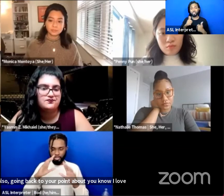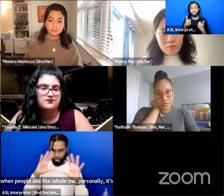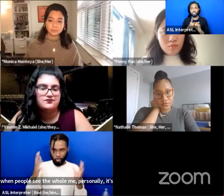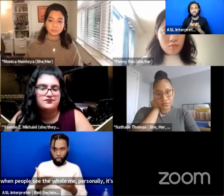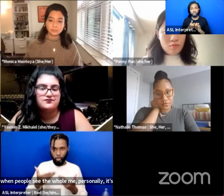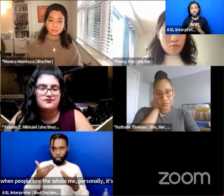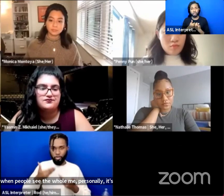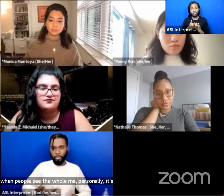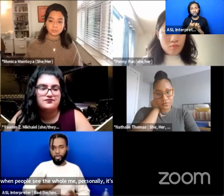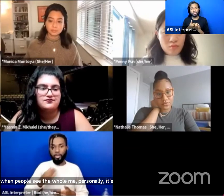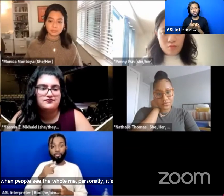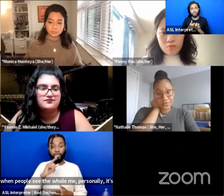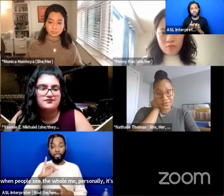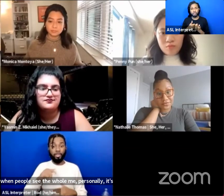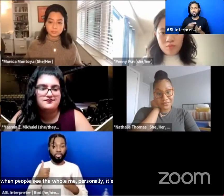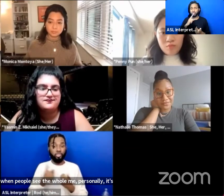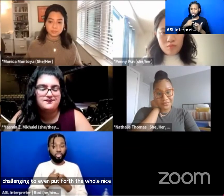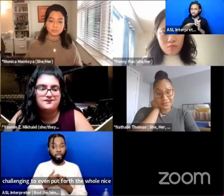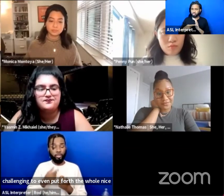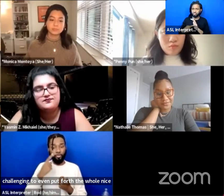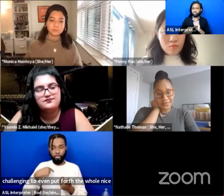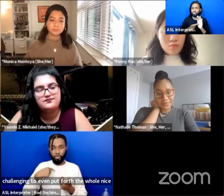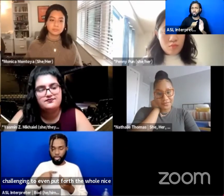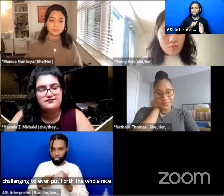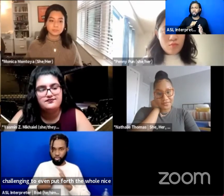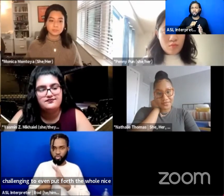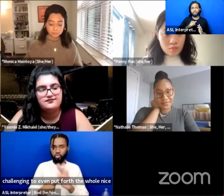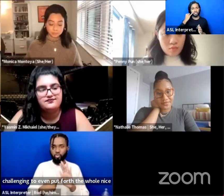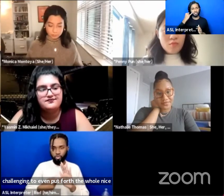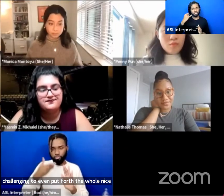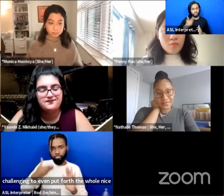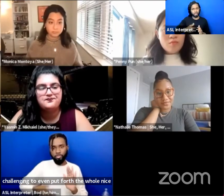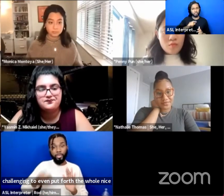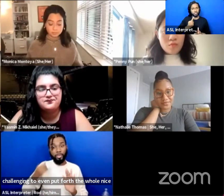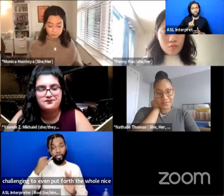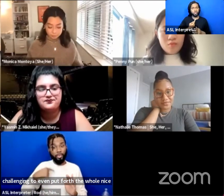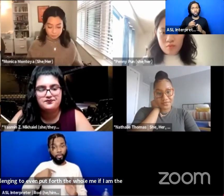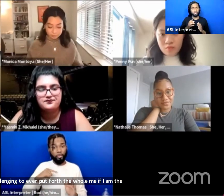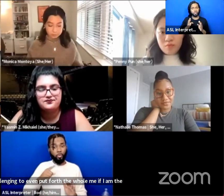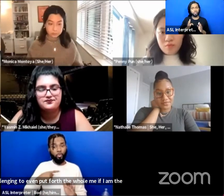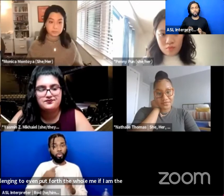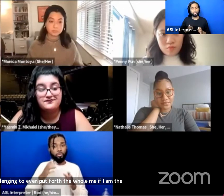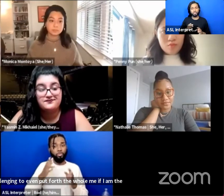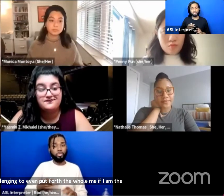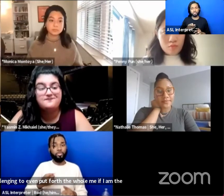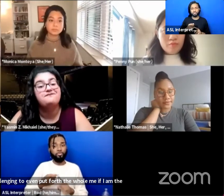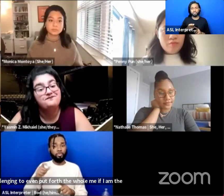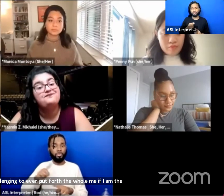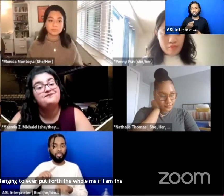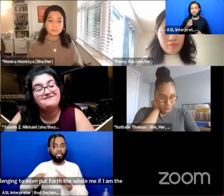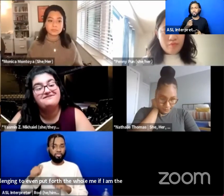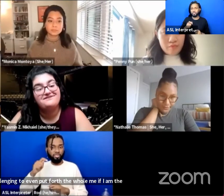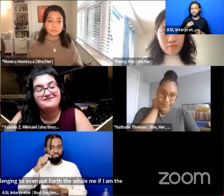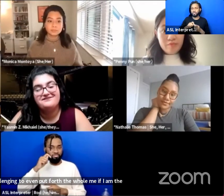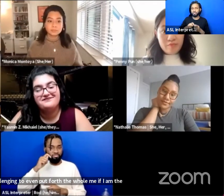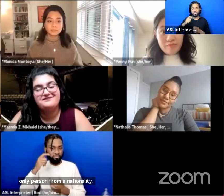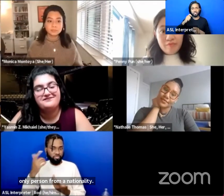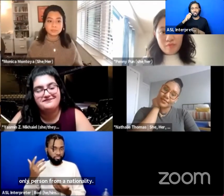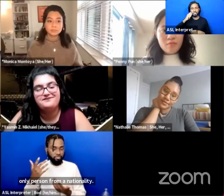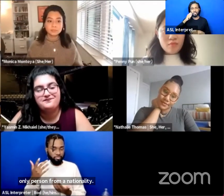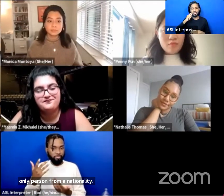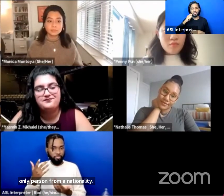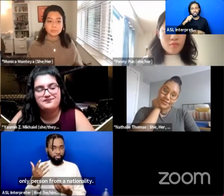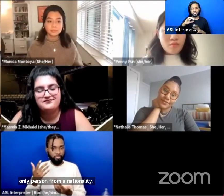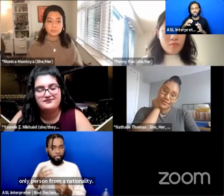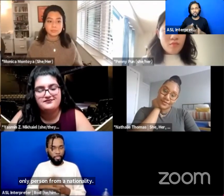even put forth the whole me if i'm the only person person from a nationality um very honestly